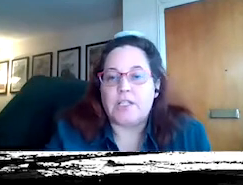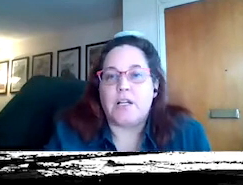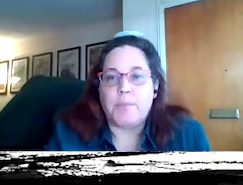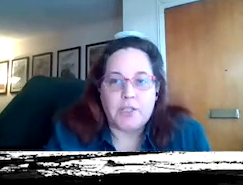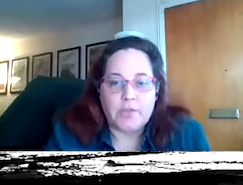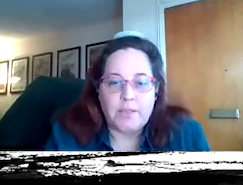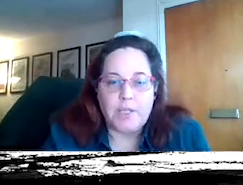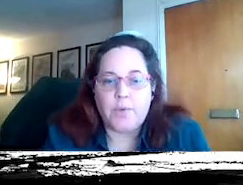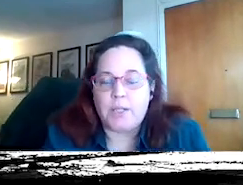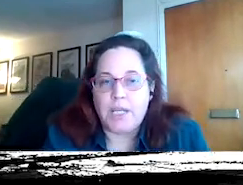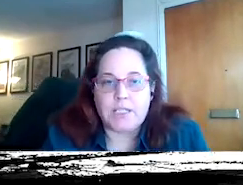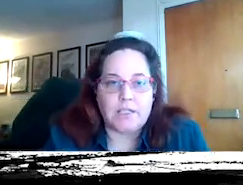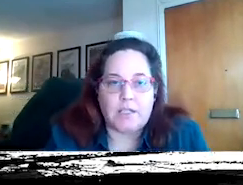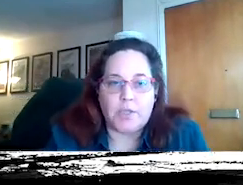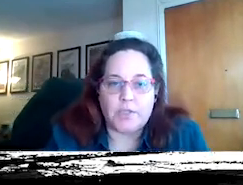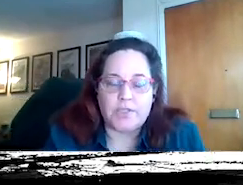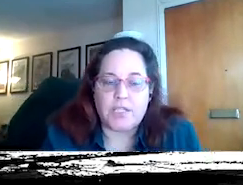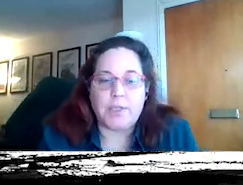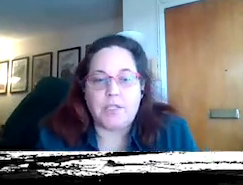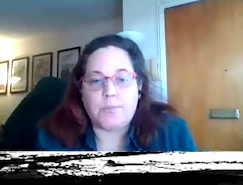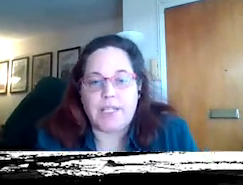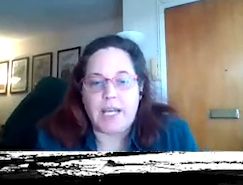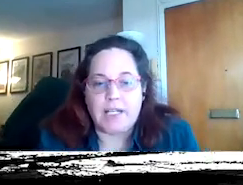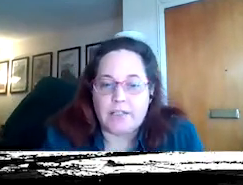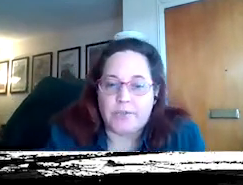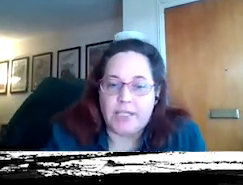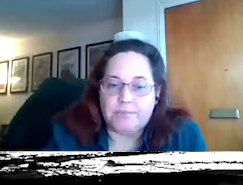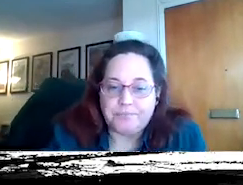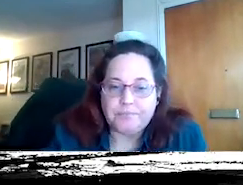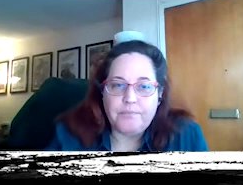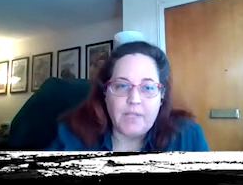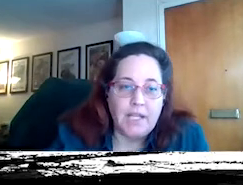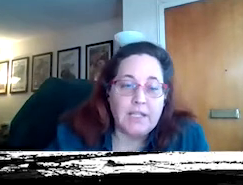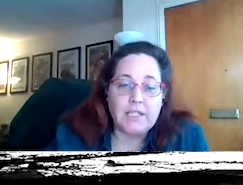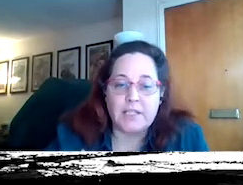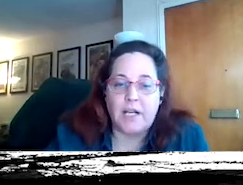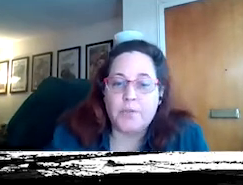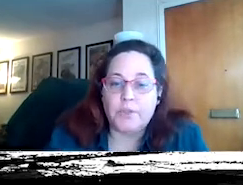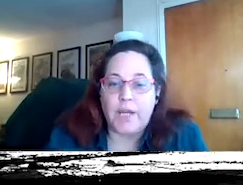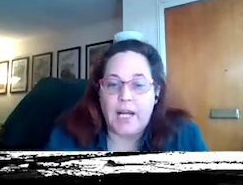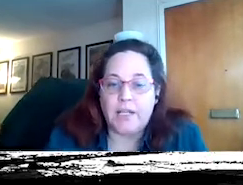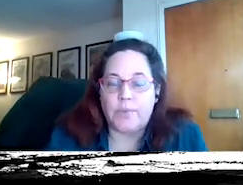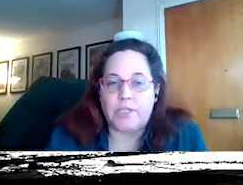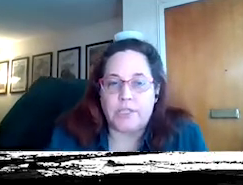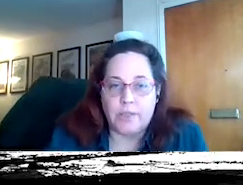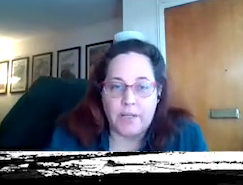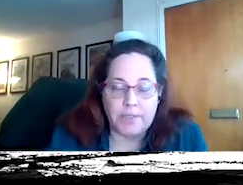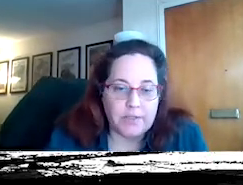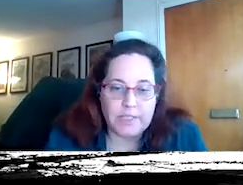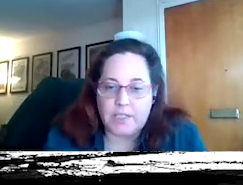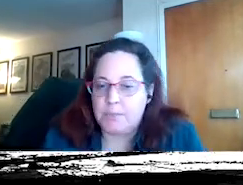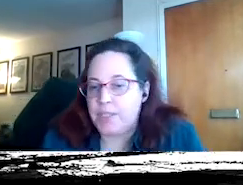technology has gone mainstream when it makes it into commercials and is being used by the ad industry. Merriam In this Hulu ad, which